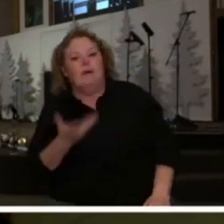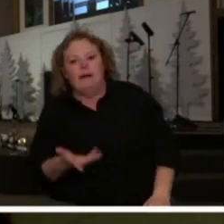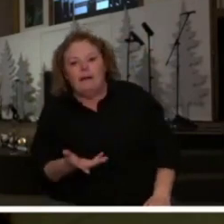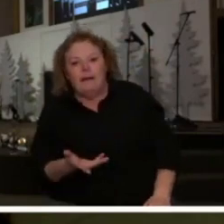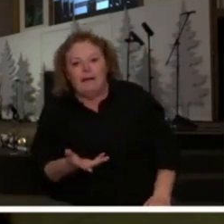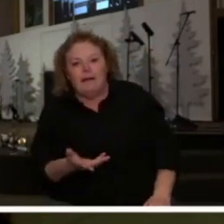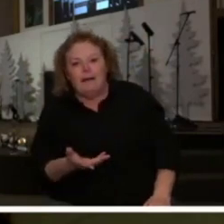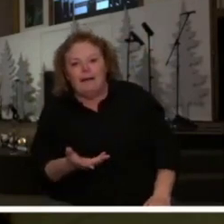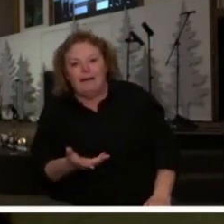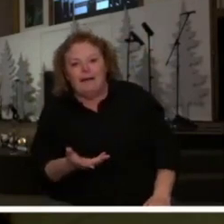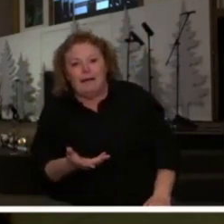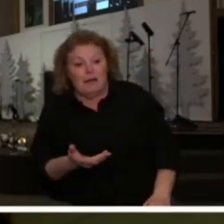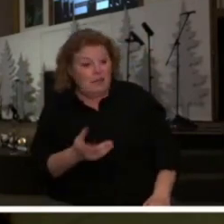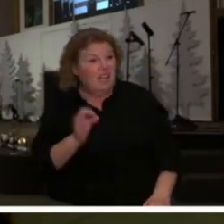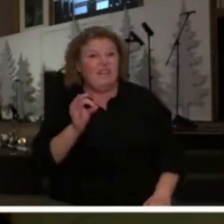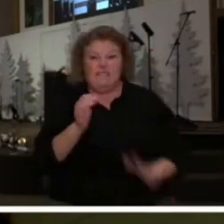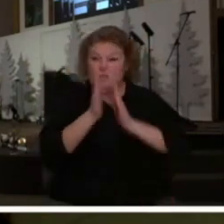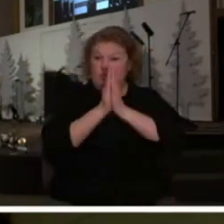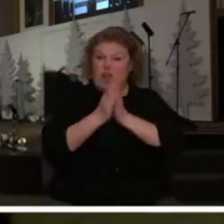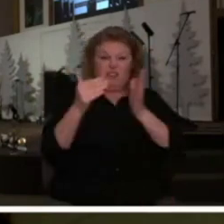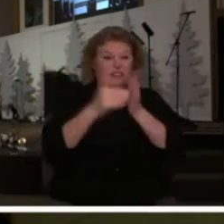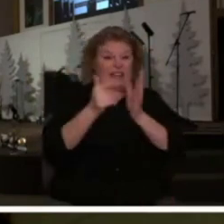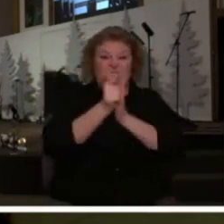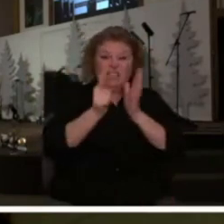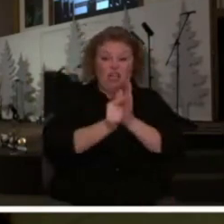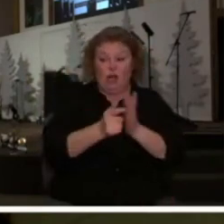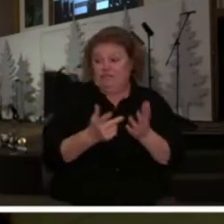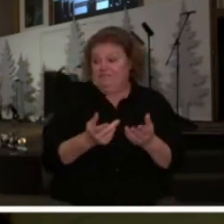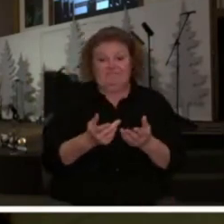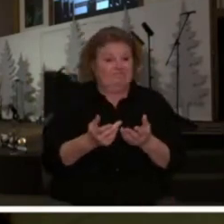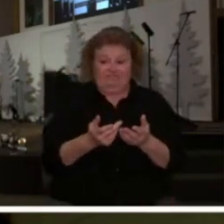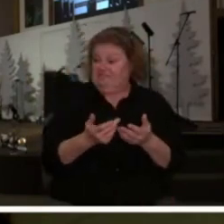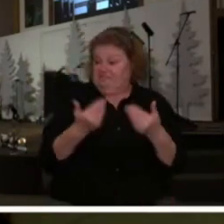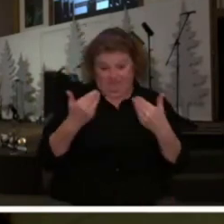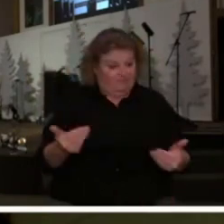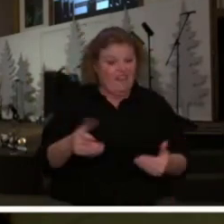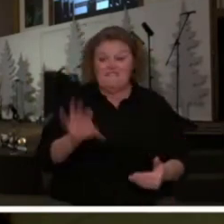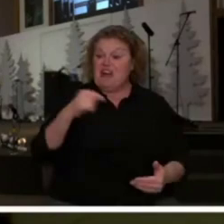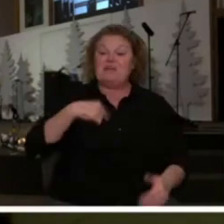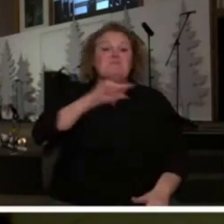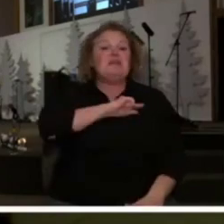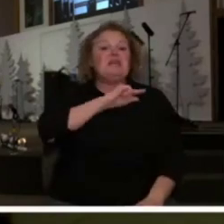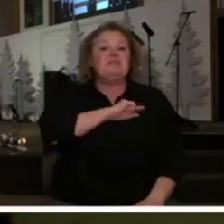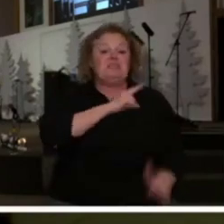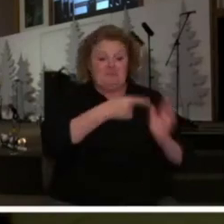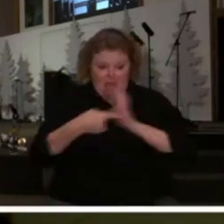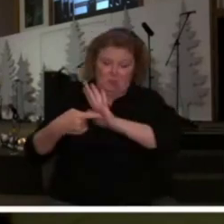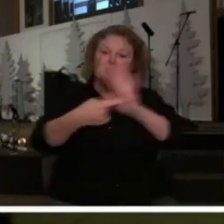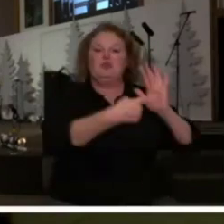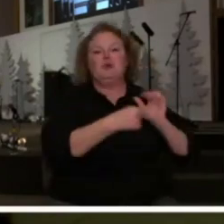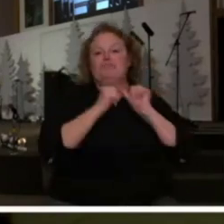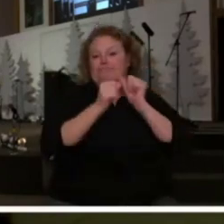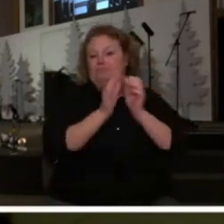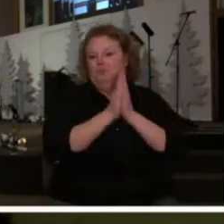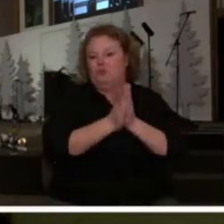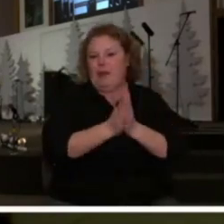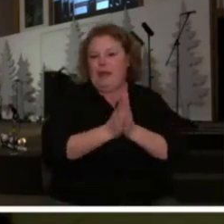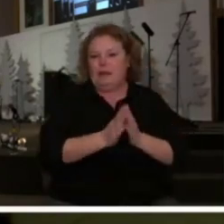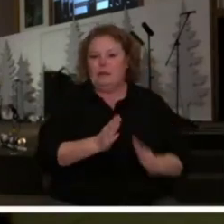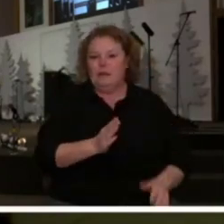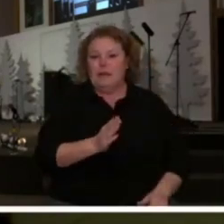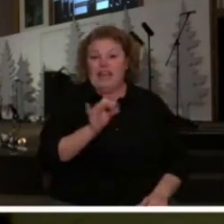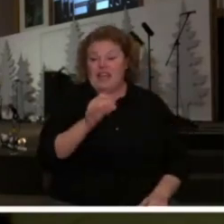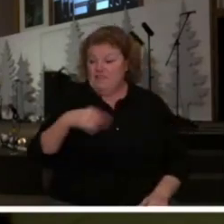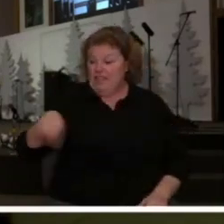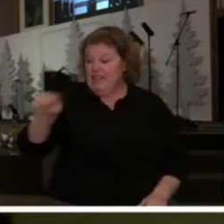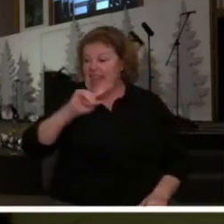cause this to be against the law then I'm going to give them all the ammo necessary to convict me of praying to God if they're sneaking around outside